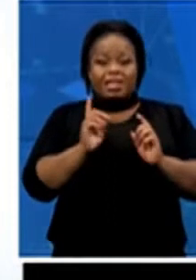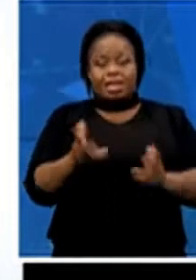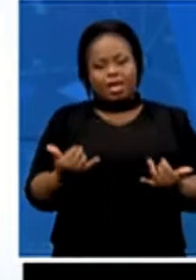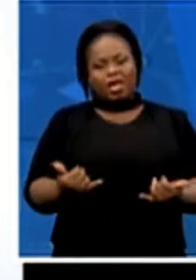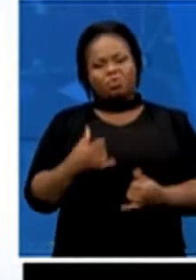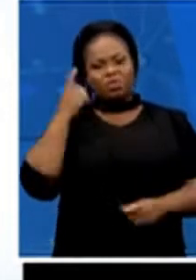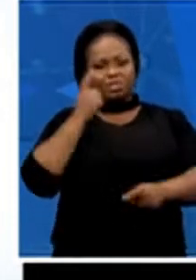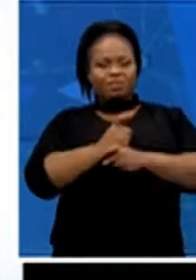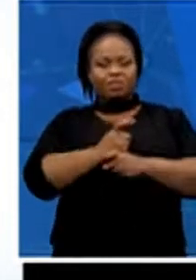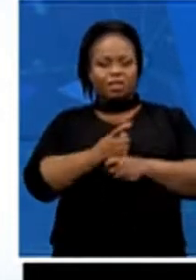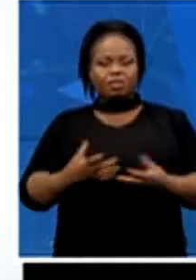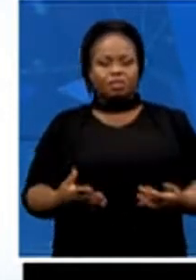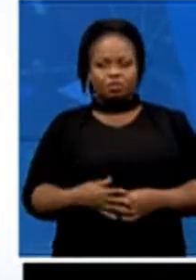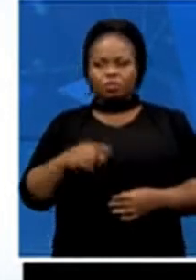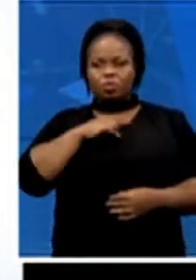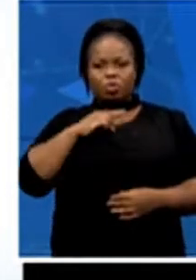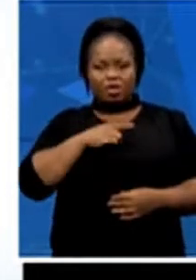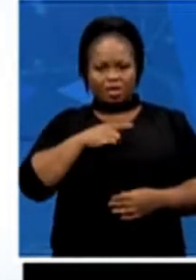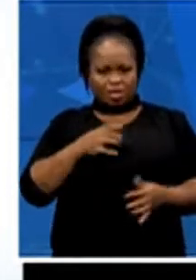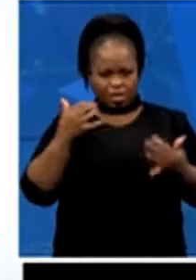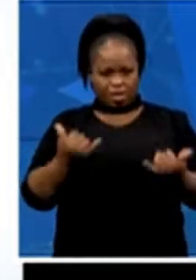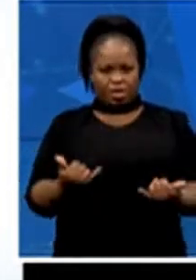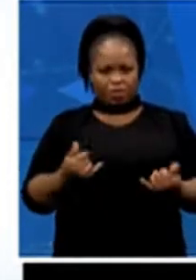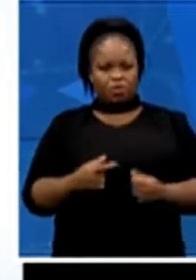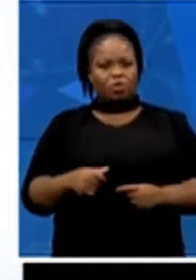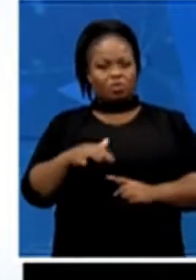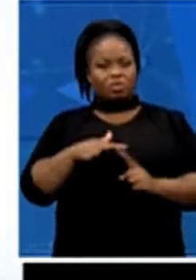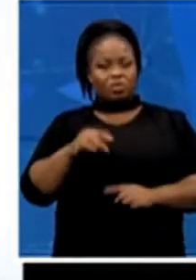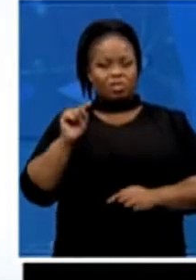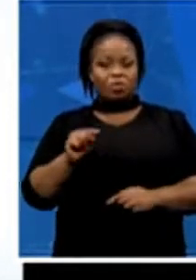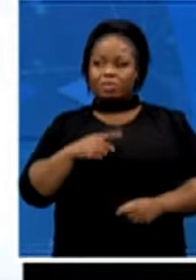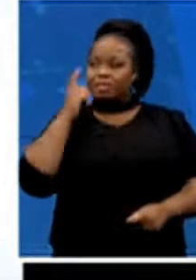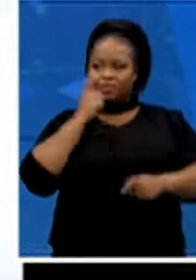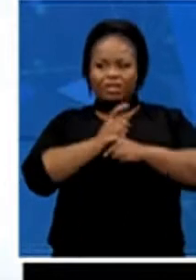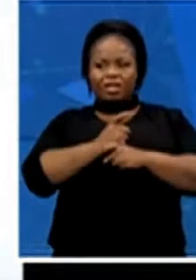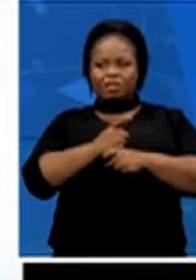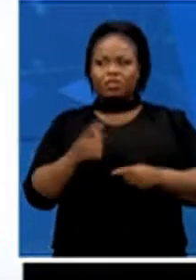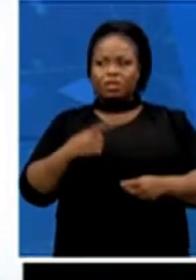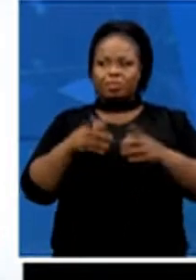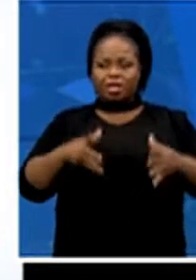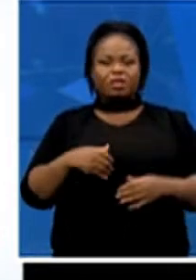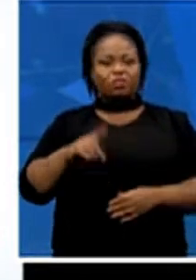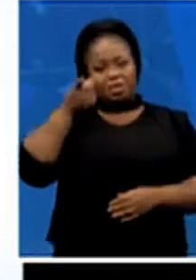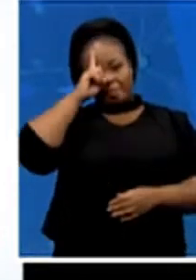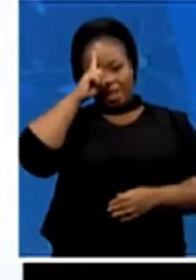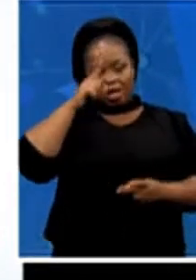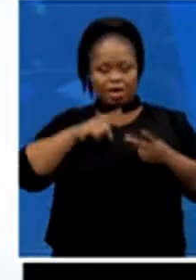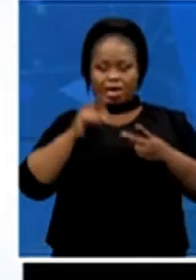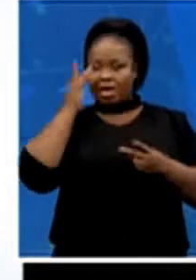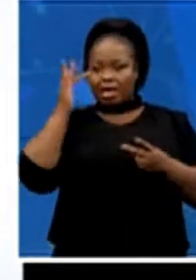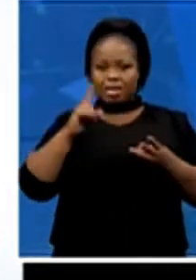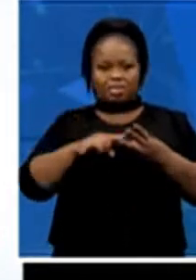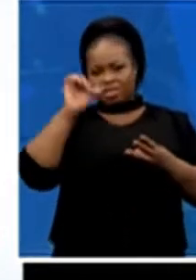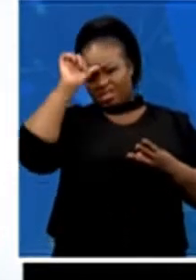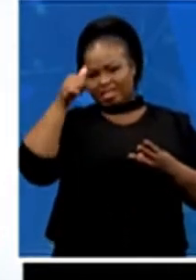circumstances of the players. It was very difficult for players from black, colored, and Indian communities to have some